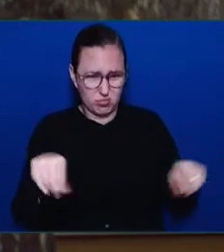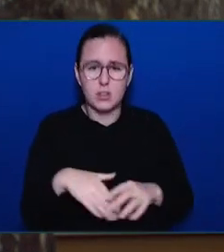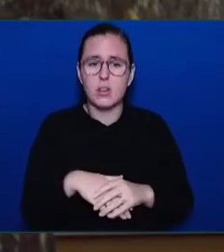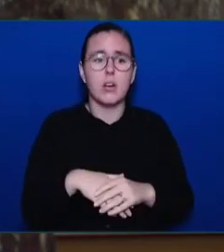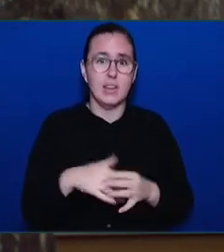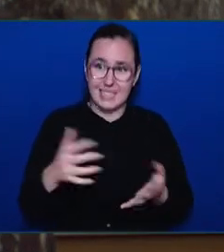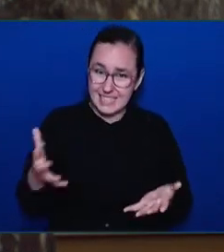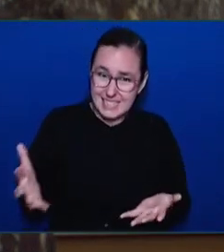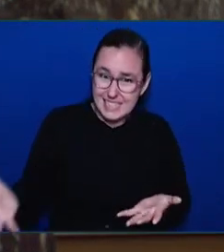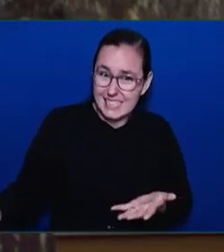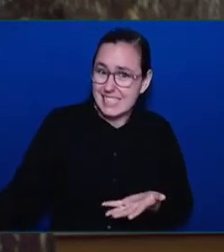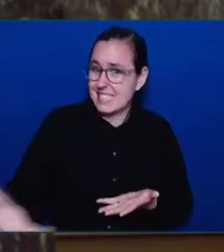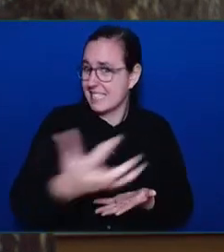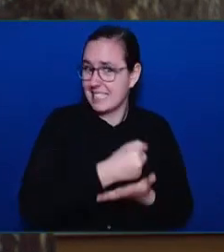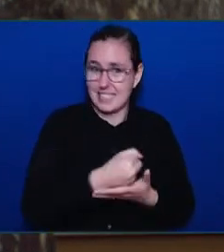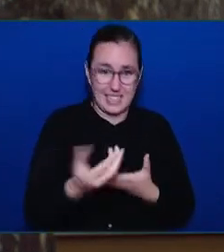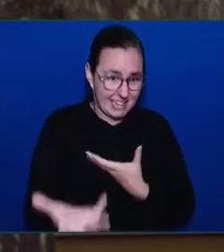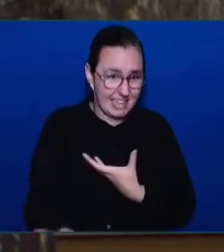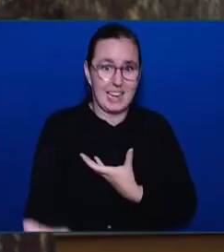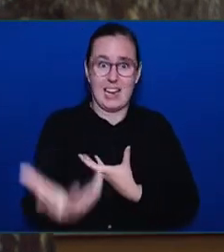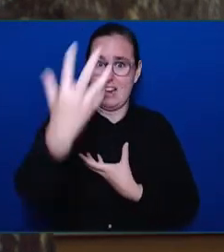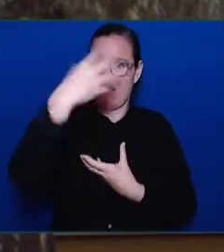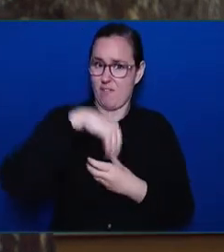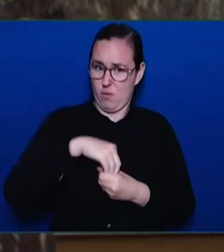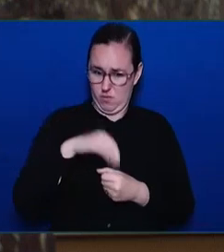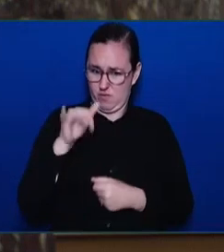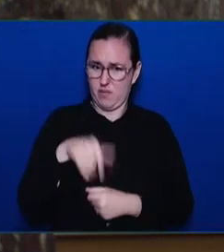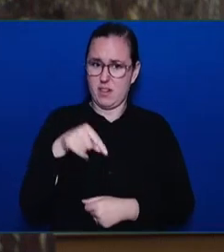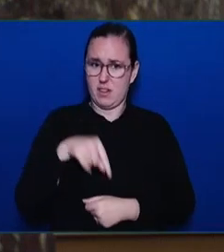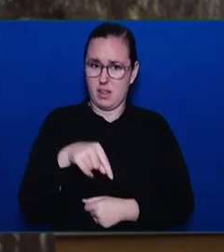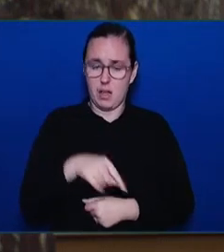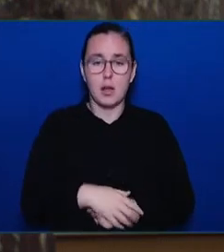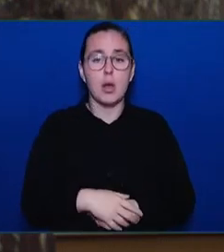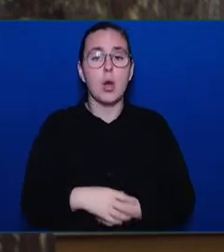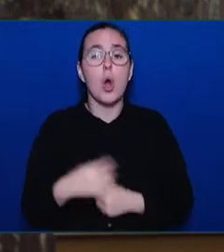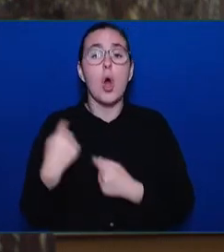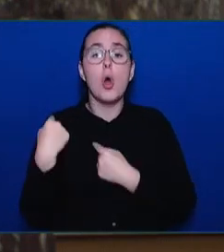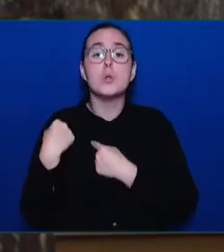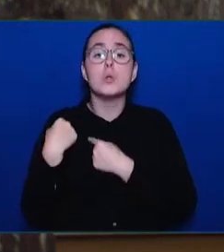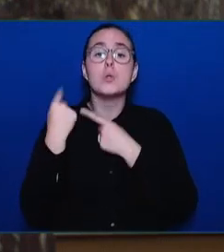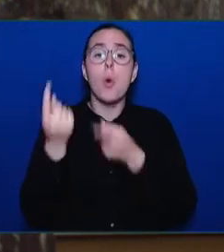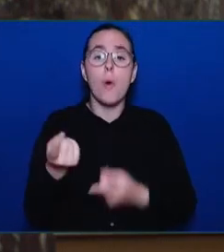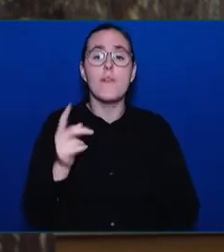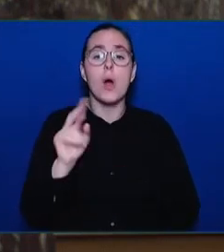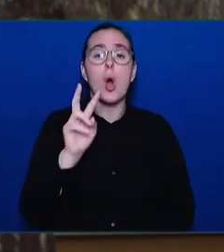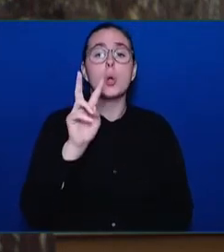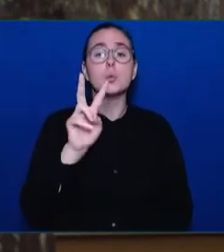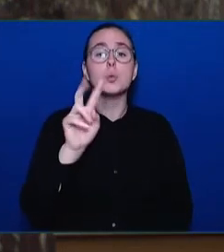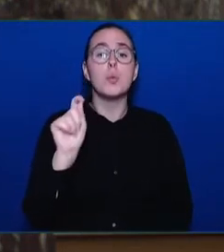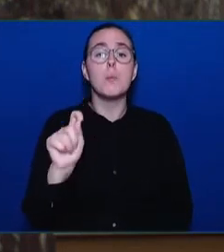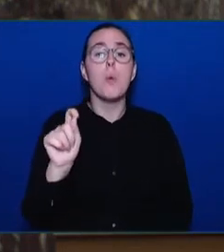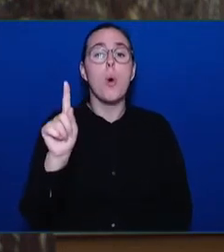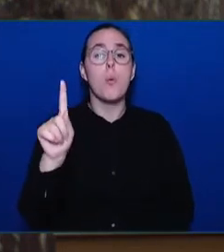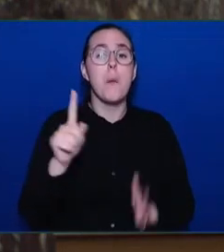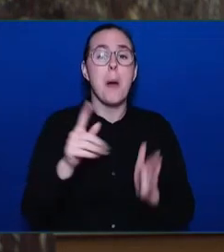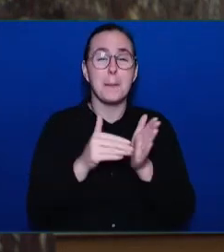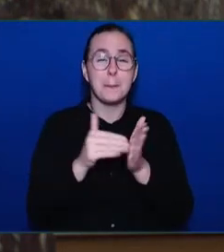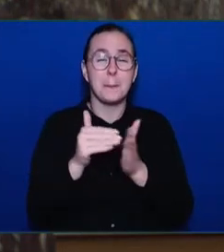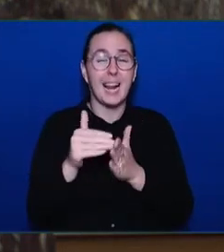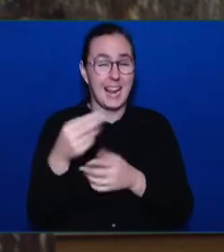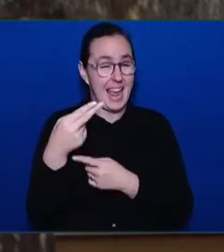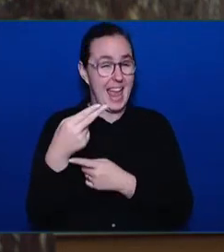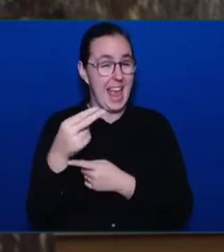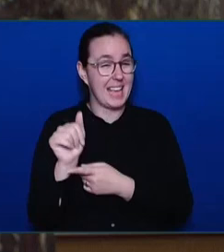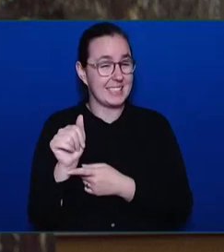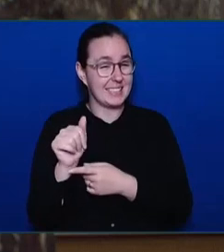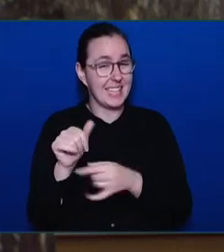So far, 2.1 million hectares has been deferred. We've made a commitment recently to